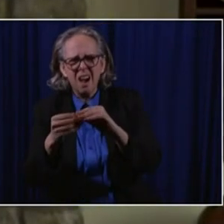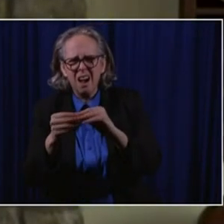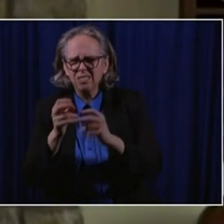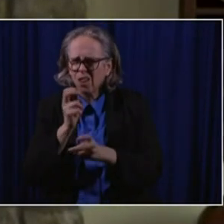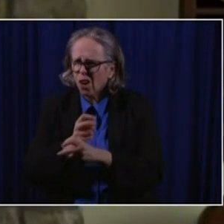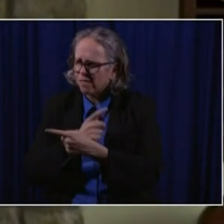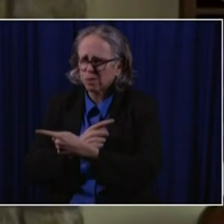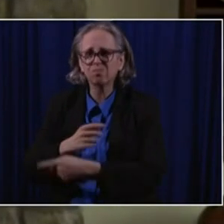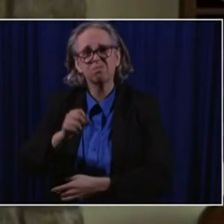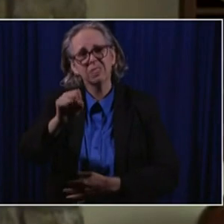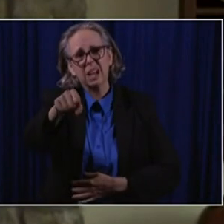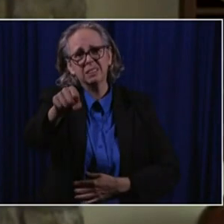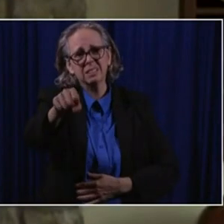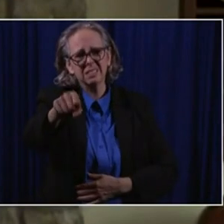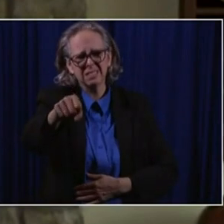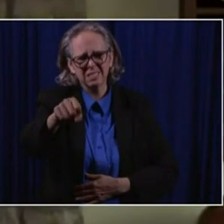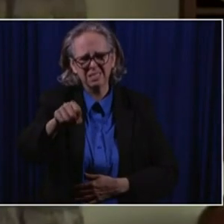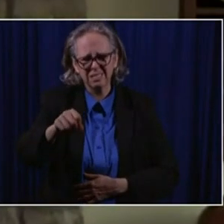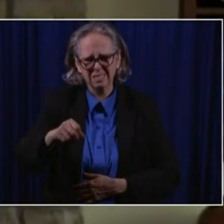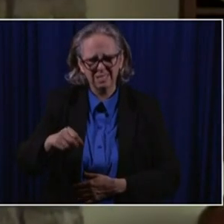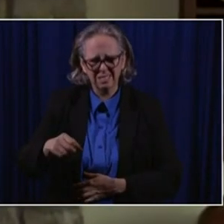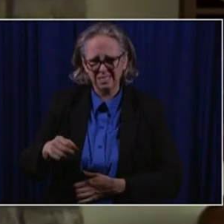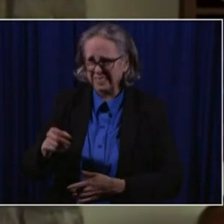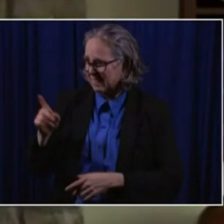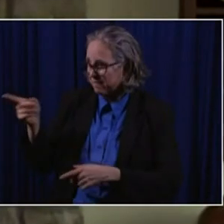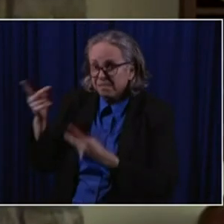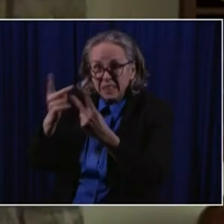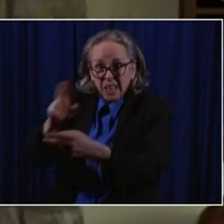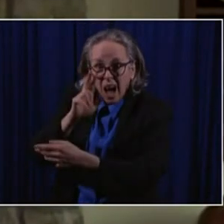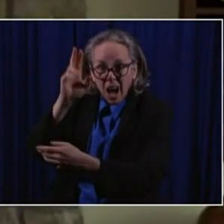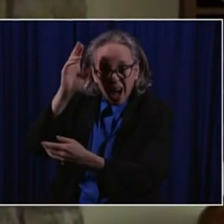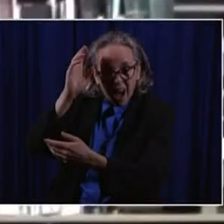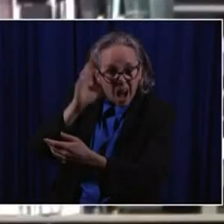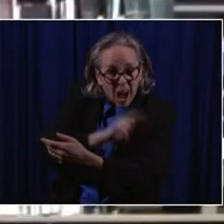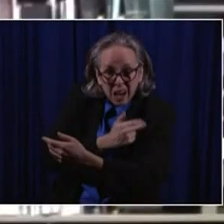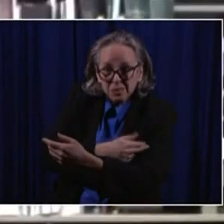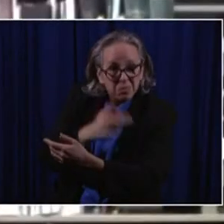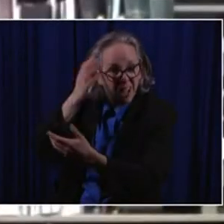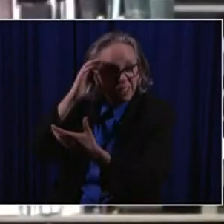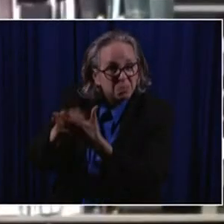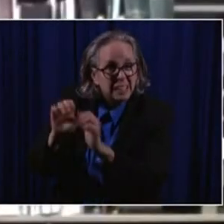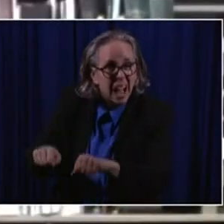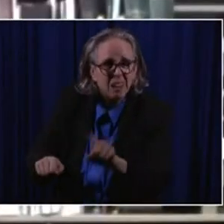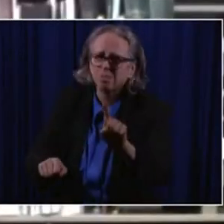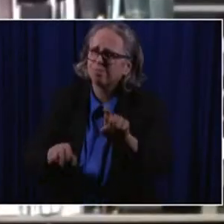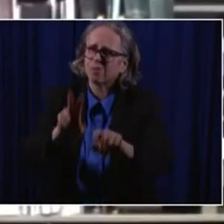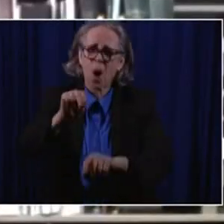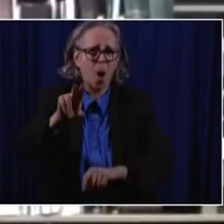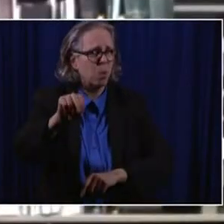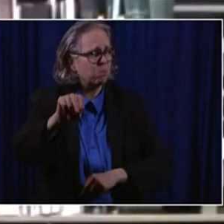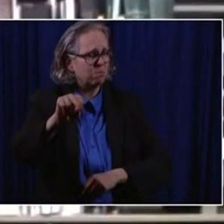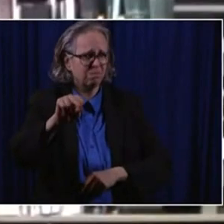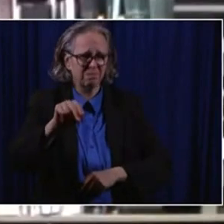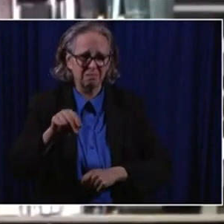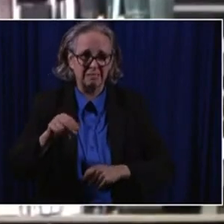can't, you can't see him right. You can, or you can believe it or not. I am actually allowed to visit him. I sit outside